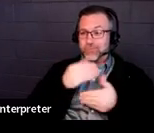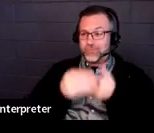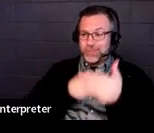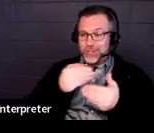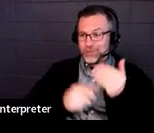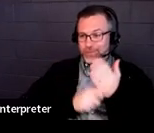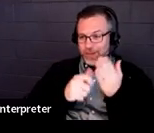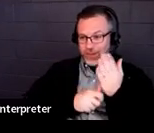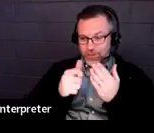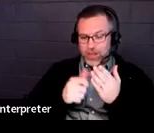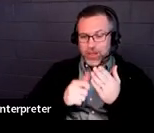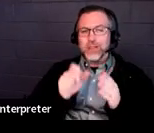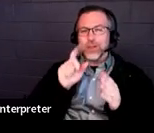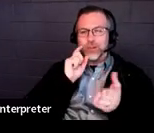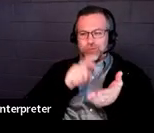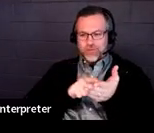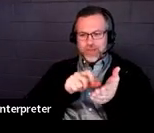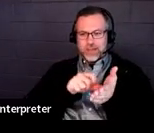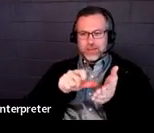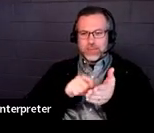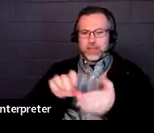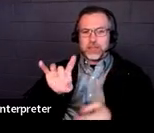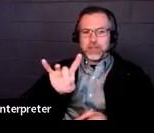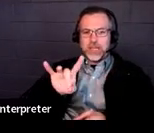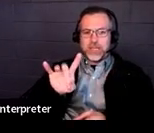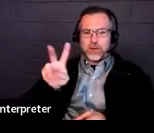summary of performance on page 82.